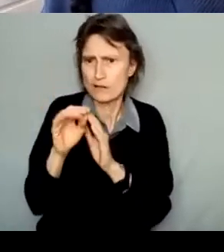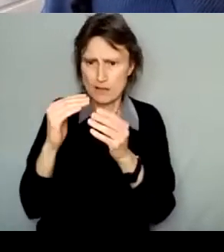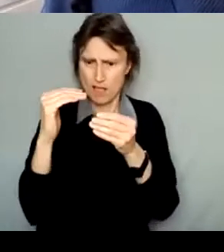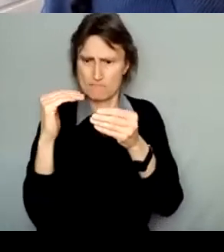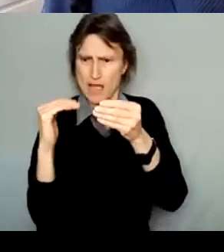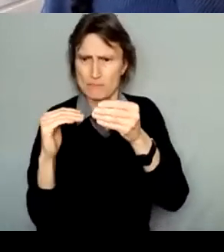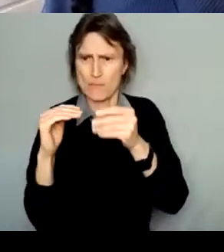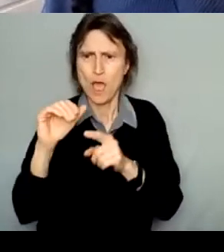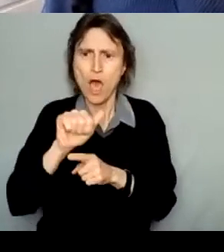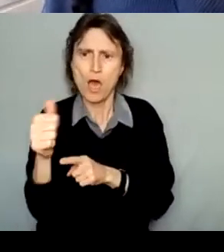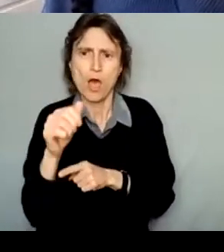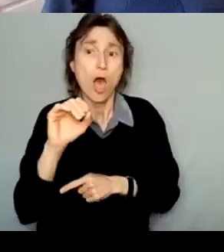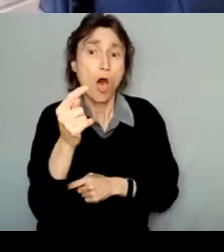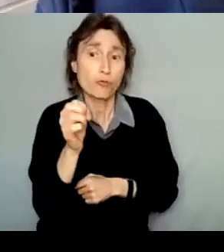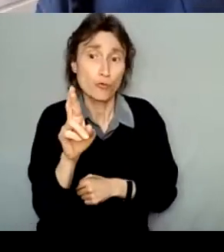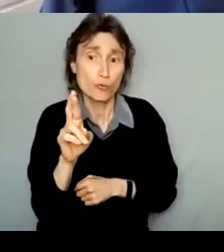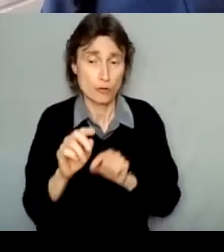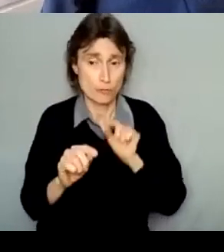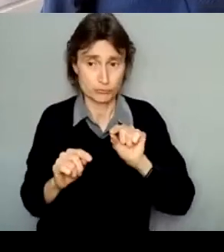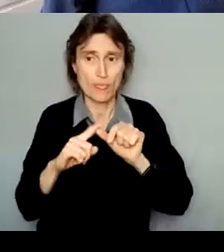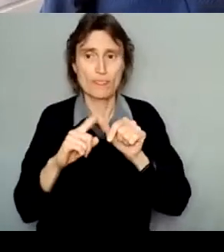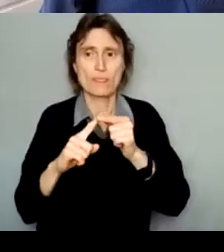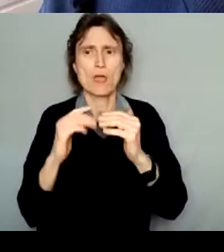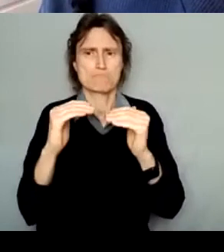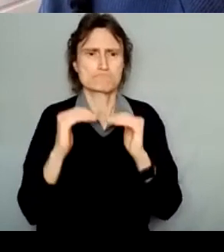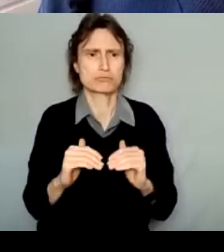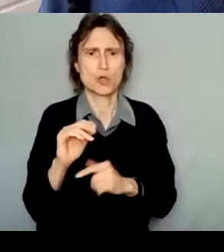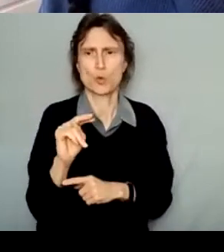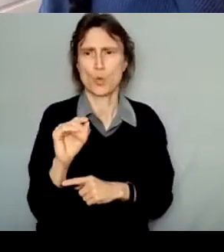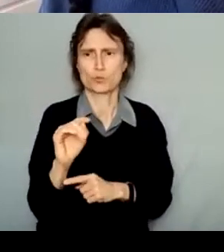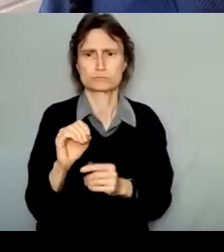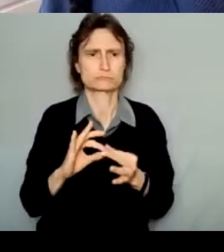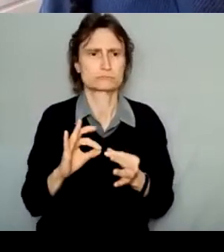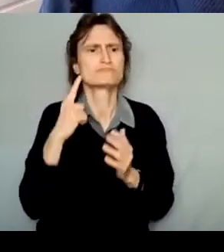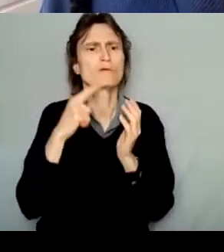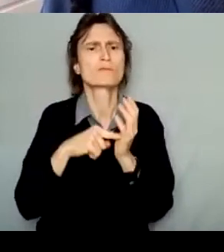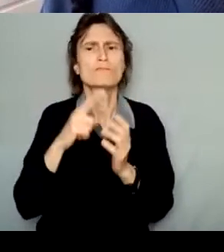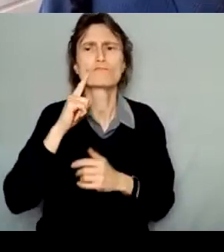state what it is in the notes section, like I did in this example for travel costs.